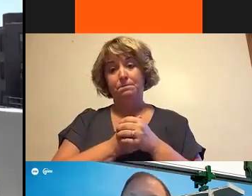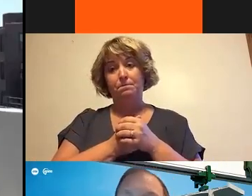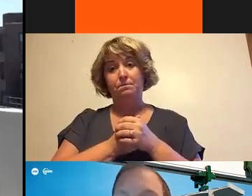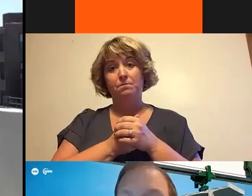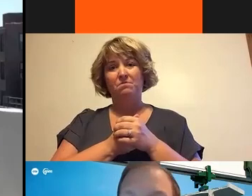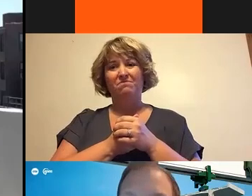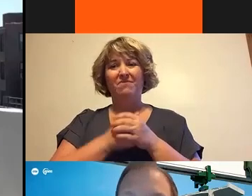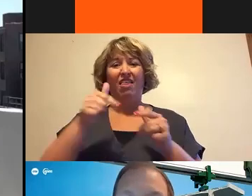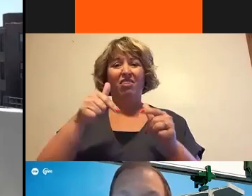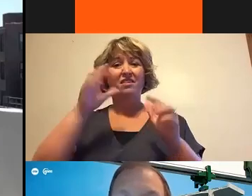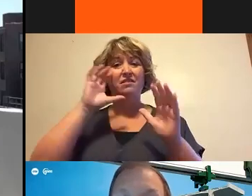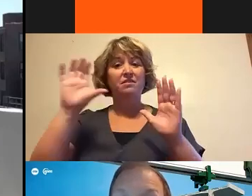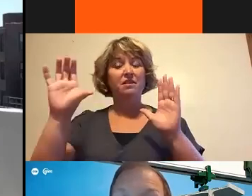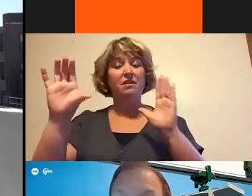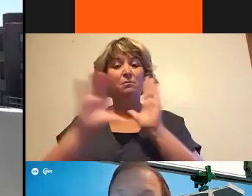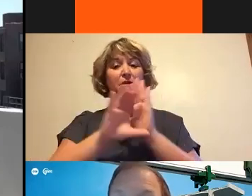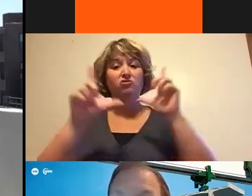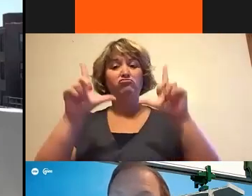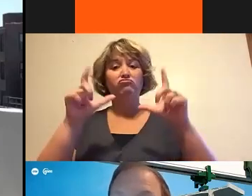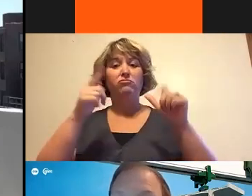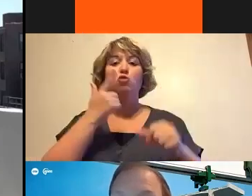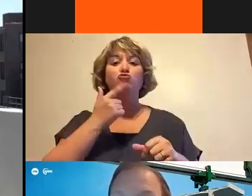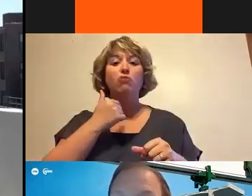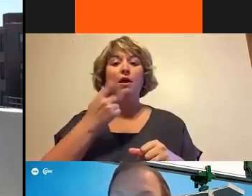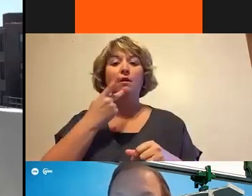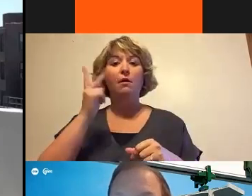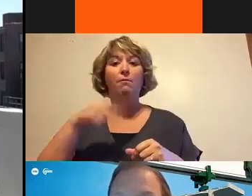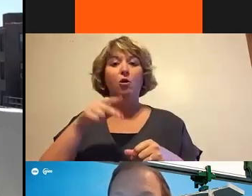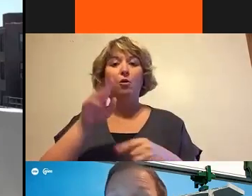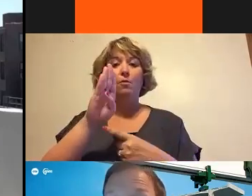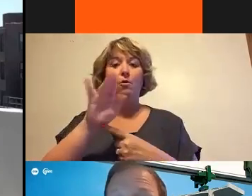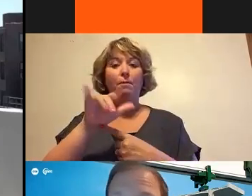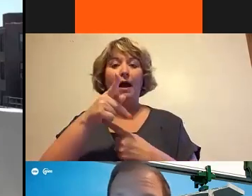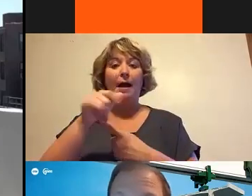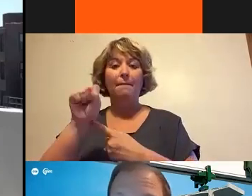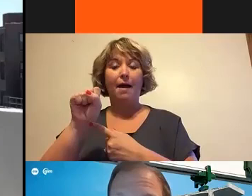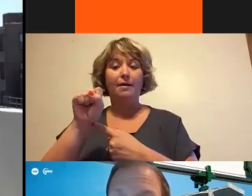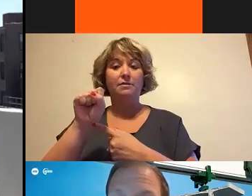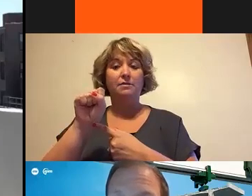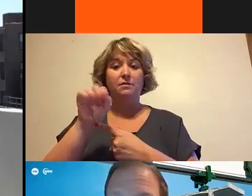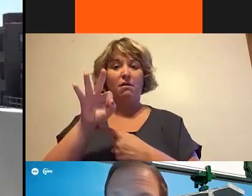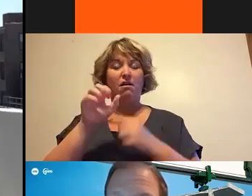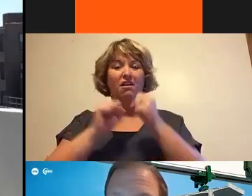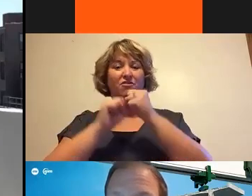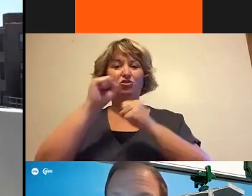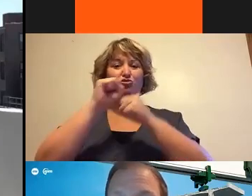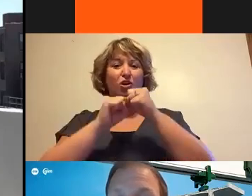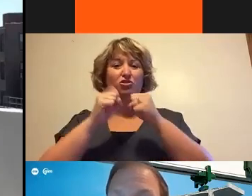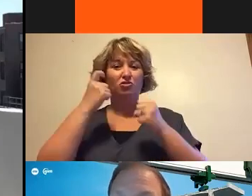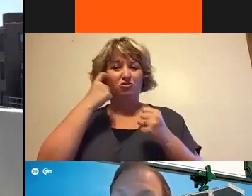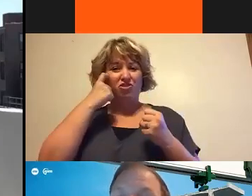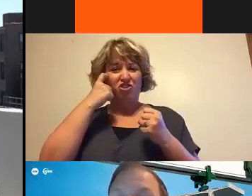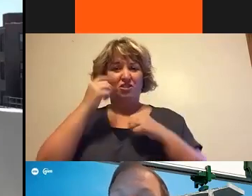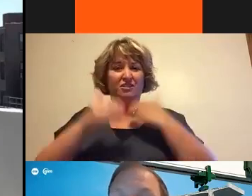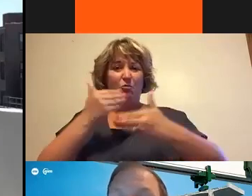This is a picture taken at the red-purple bypass of the structure that we just are in the process of